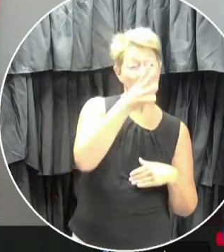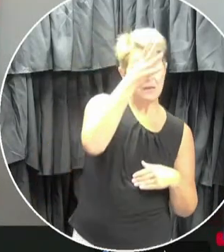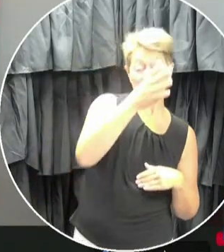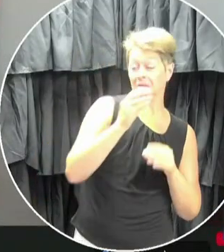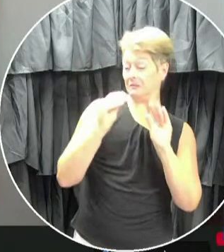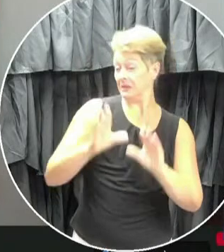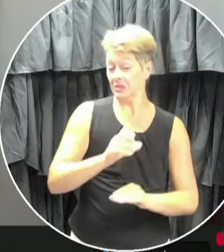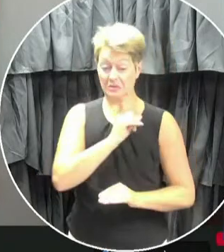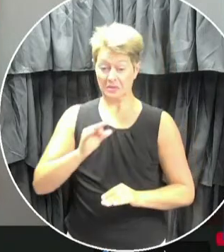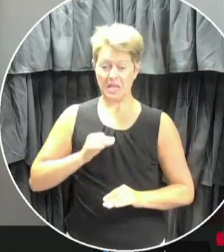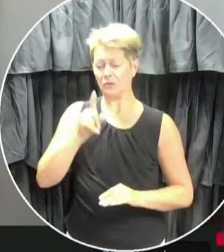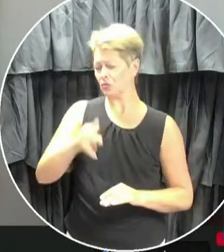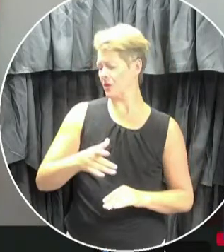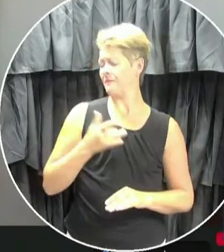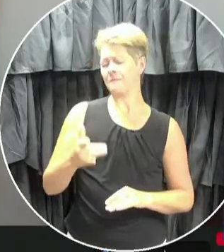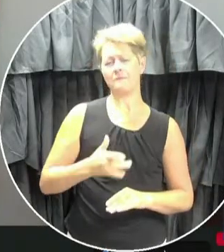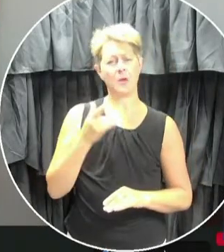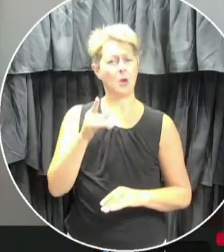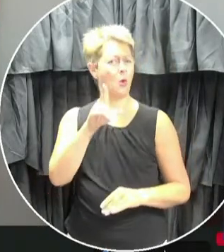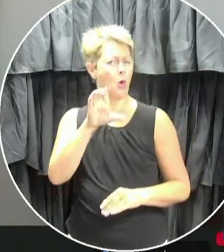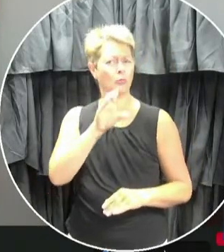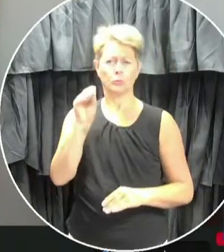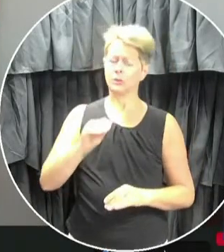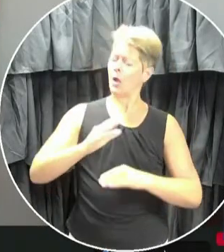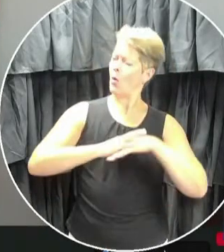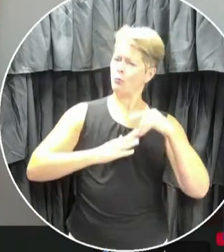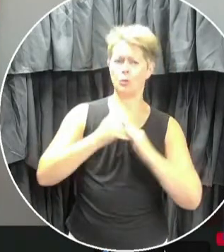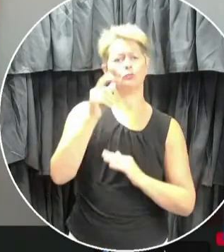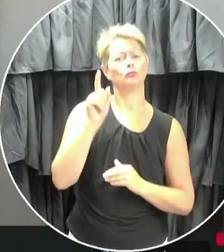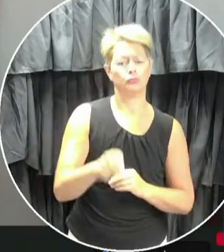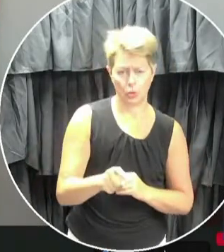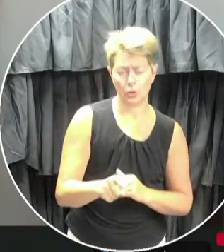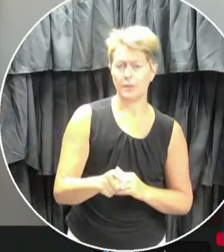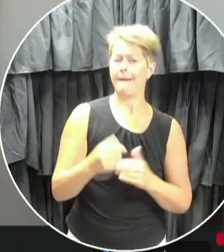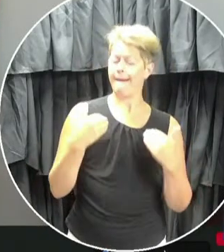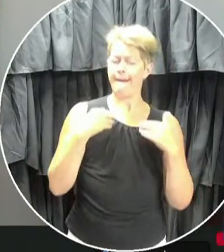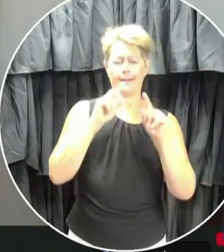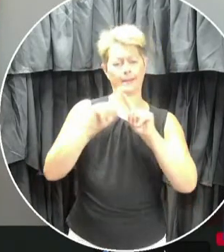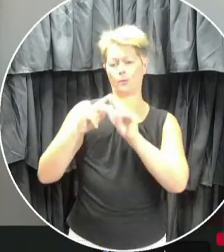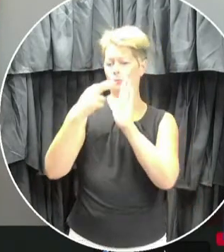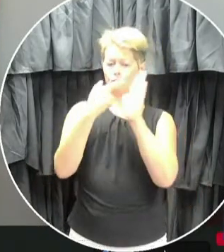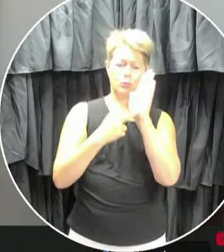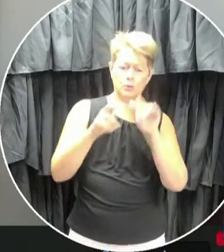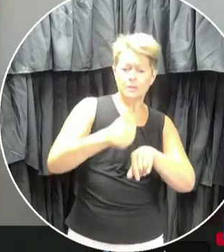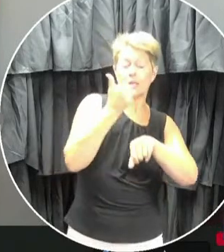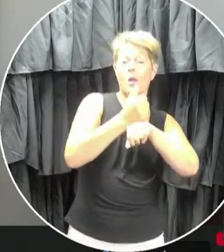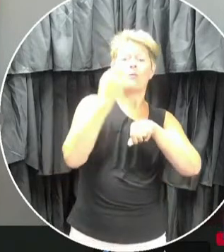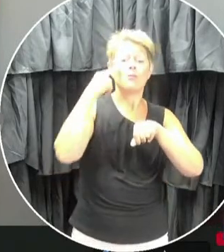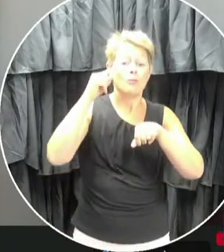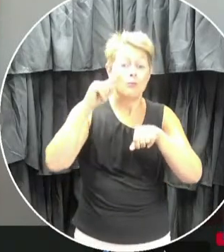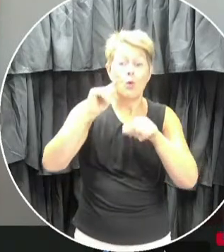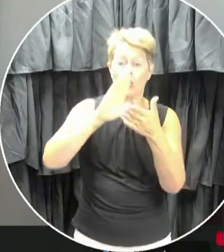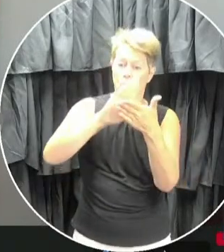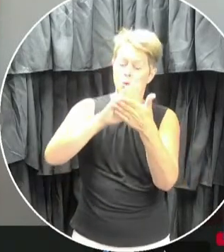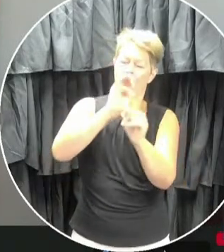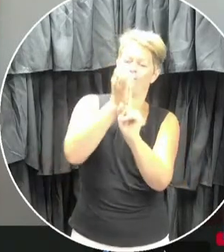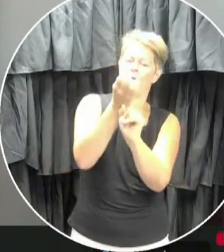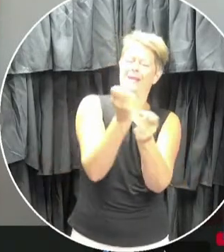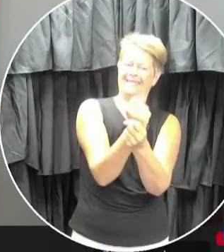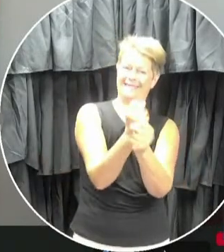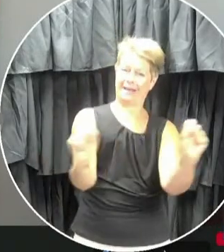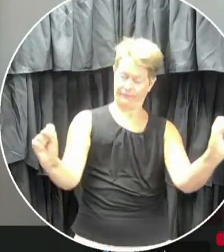confident, and when schools open in September, protocols are in place to ensure school environments will remain safe.